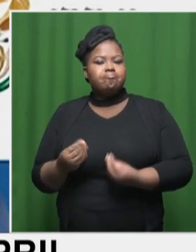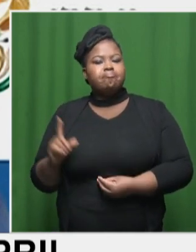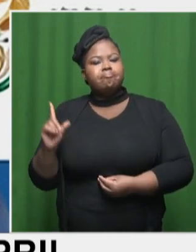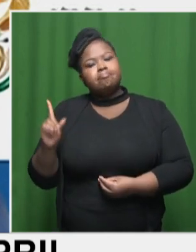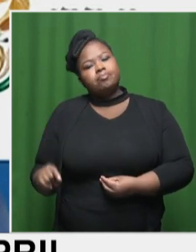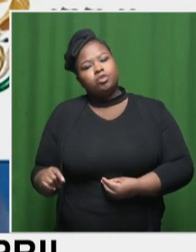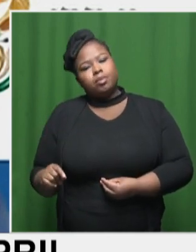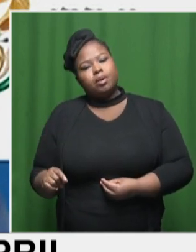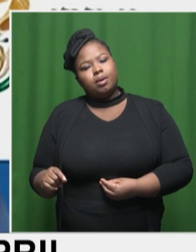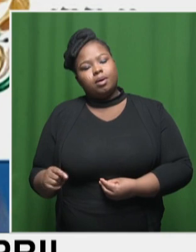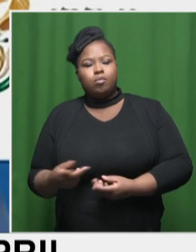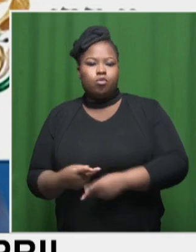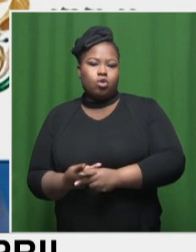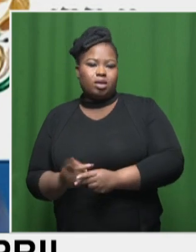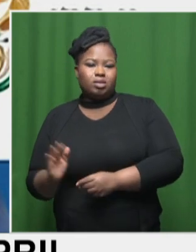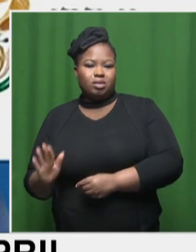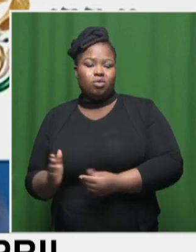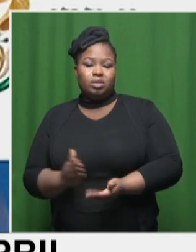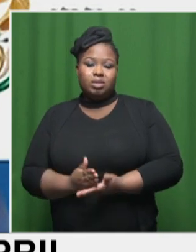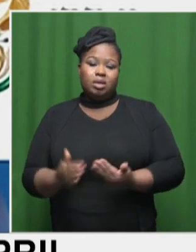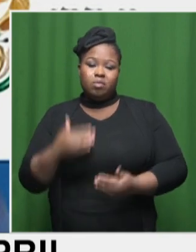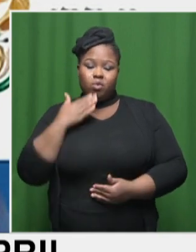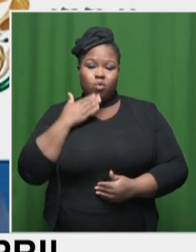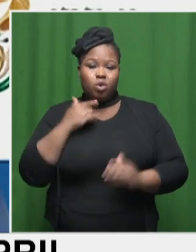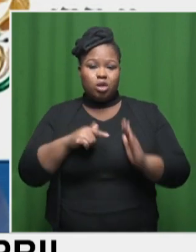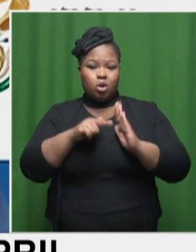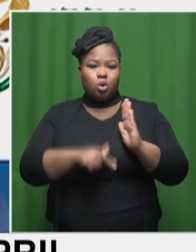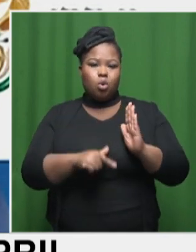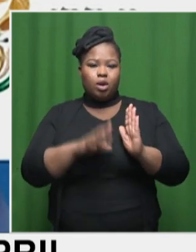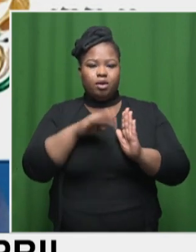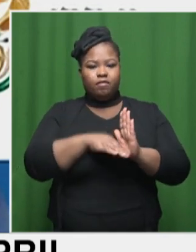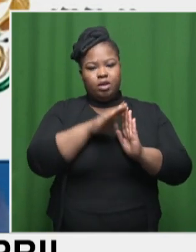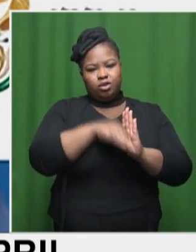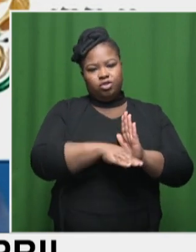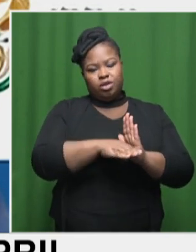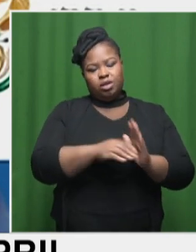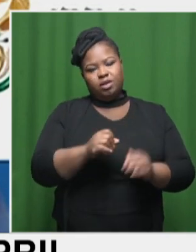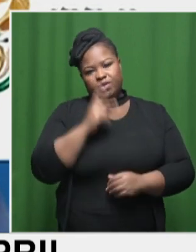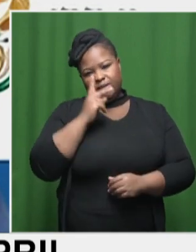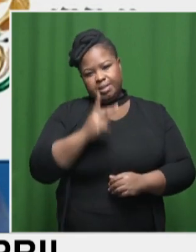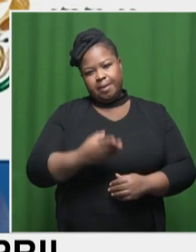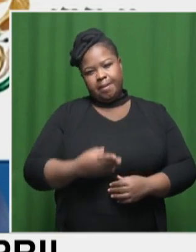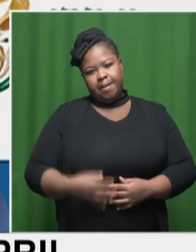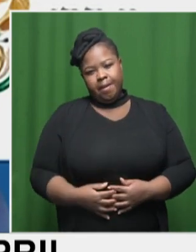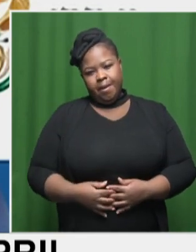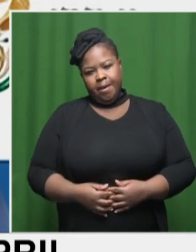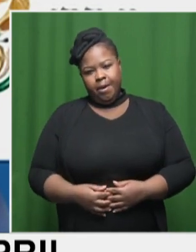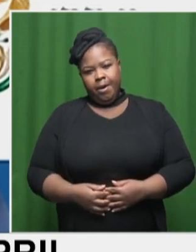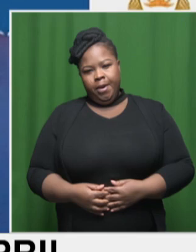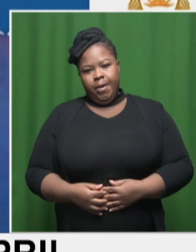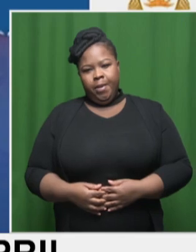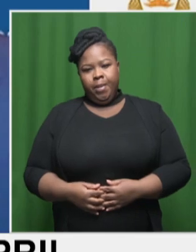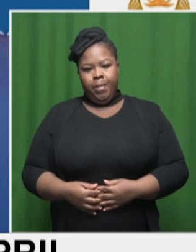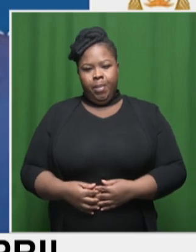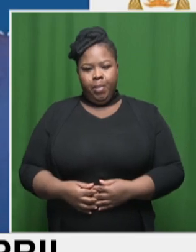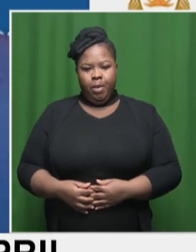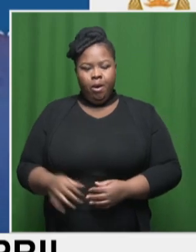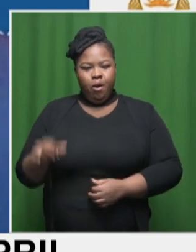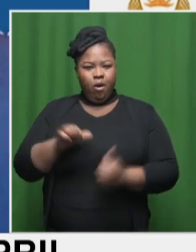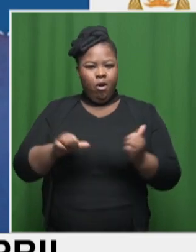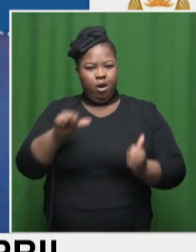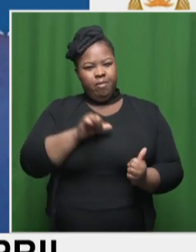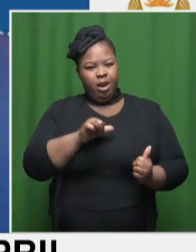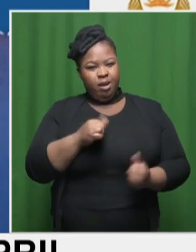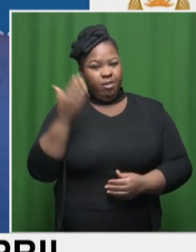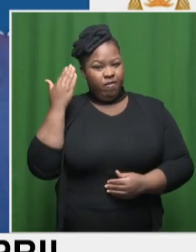products or those that have lower inflation rates if they look around. And then going back to that